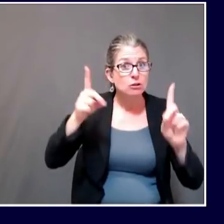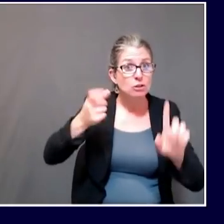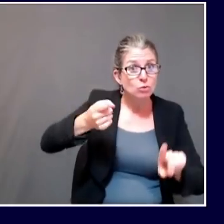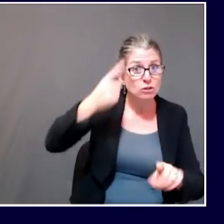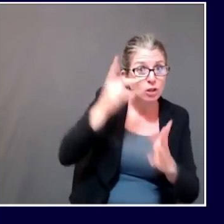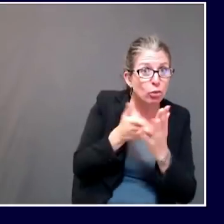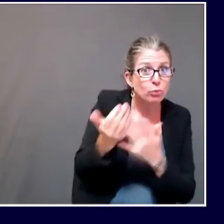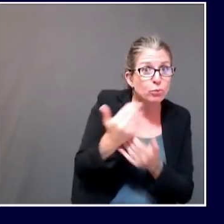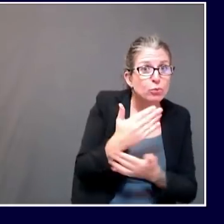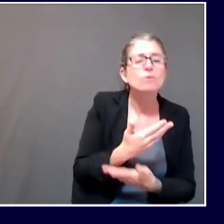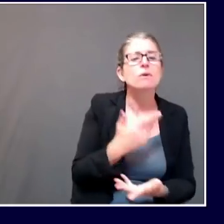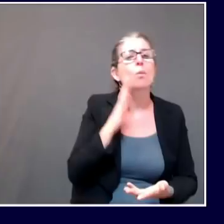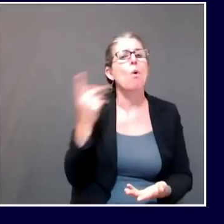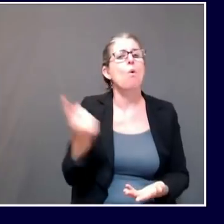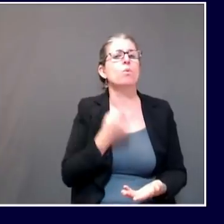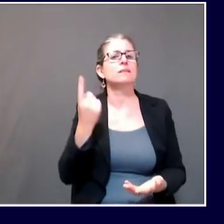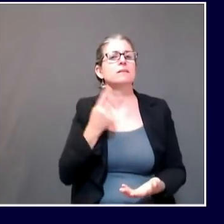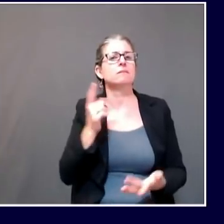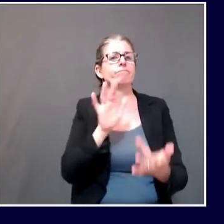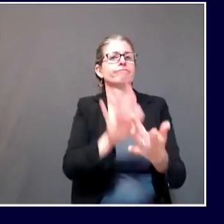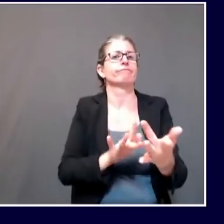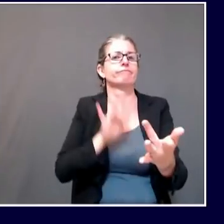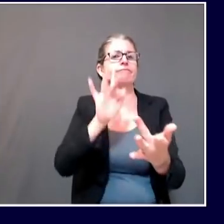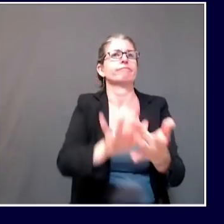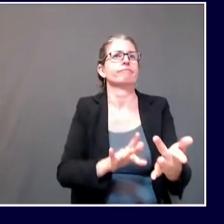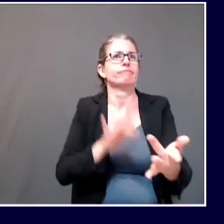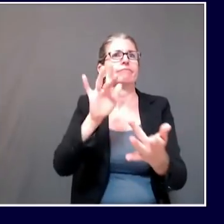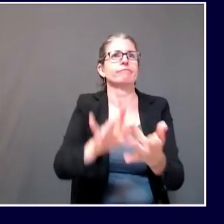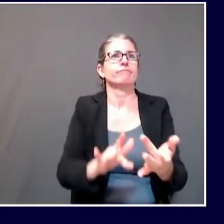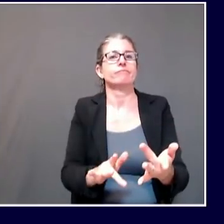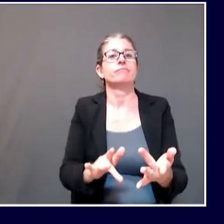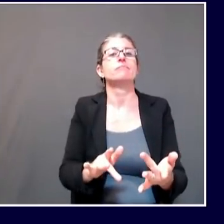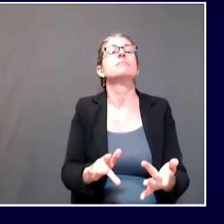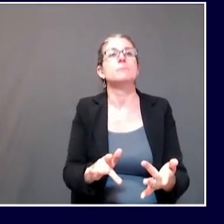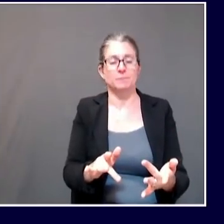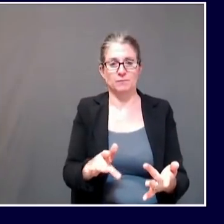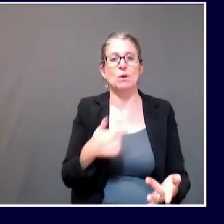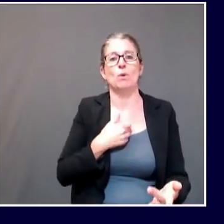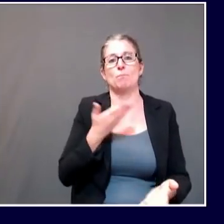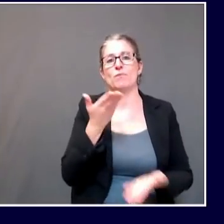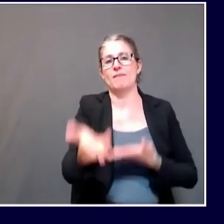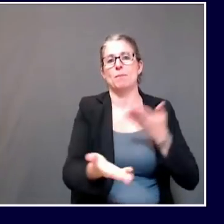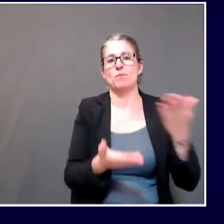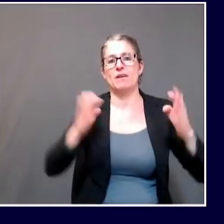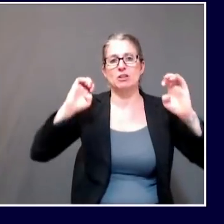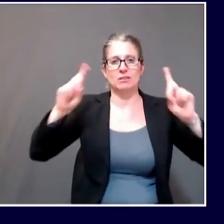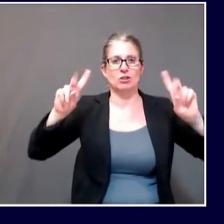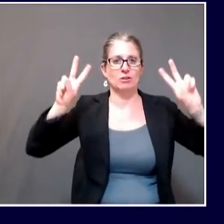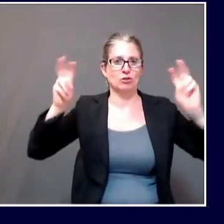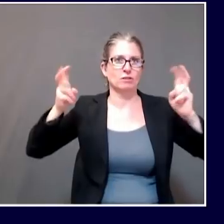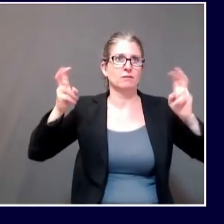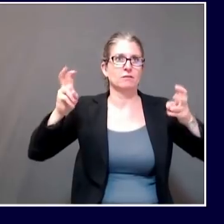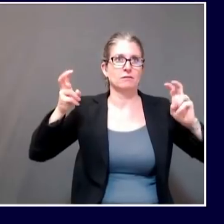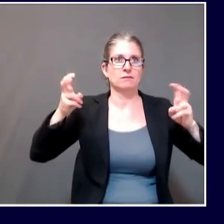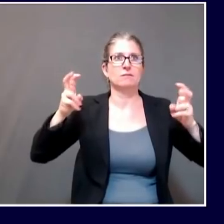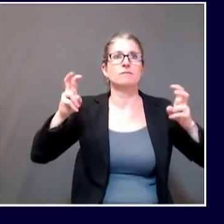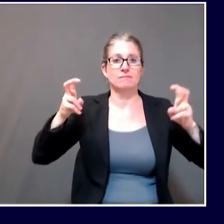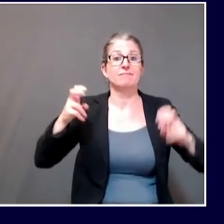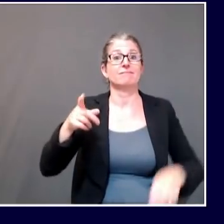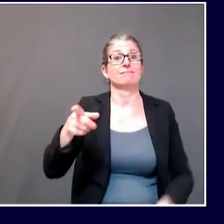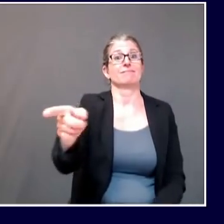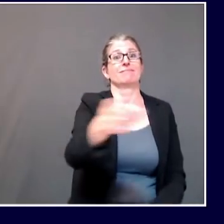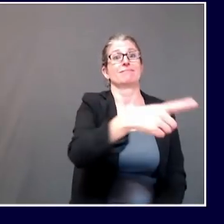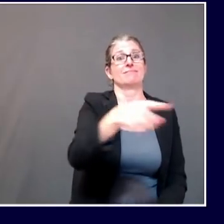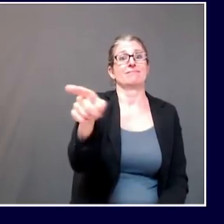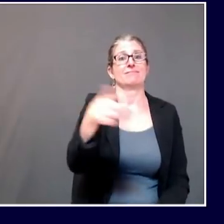public health recommendations is on the facility itself. We are always checking in with them to make sure that they